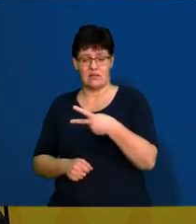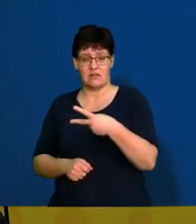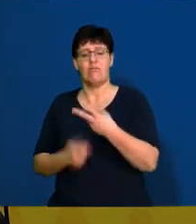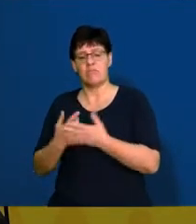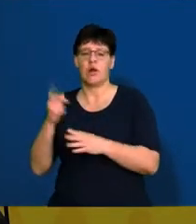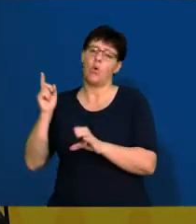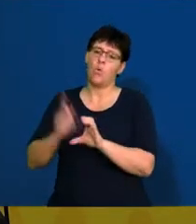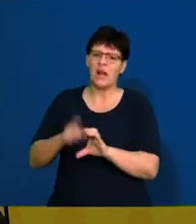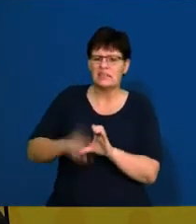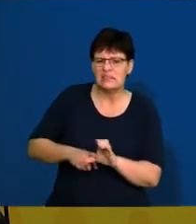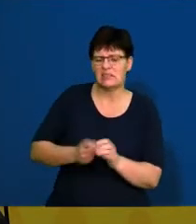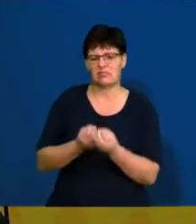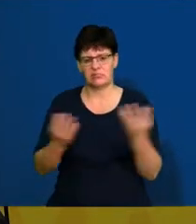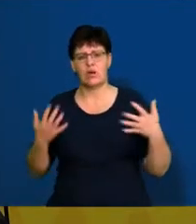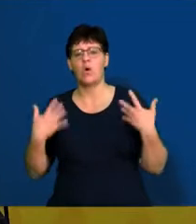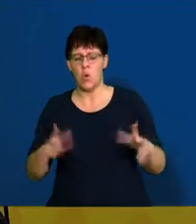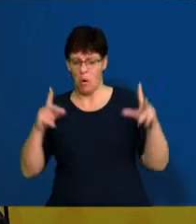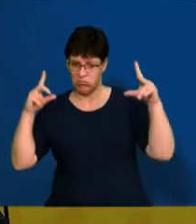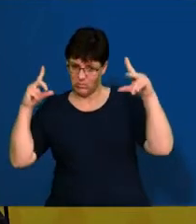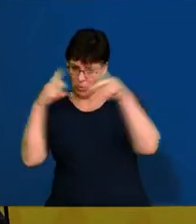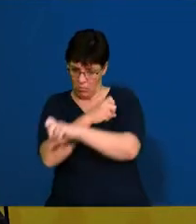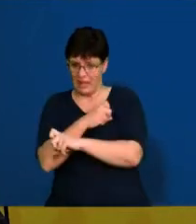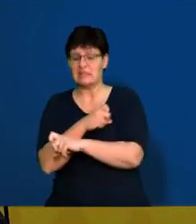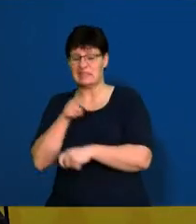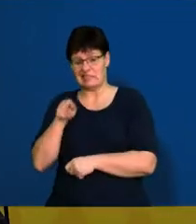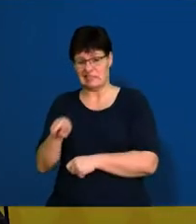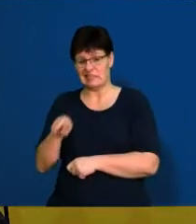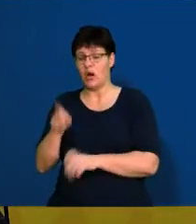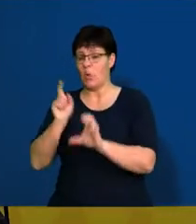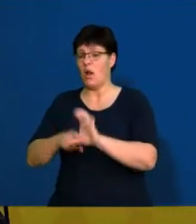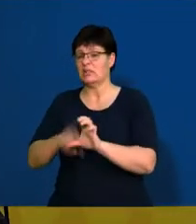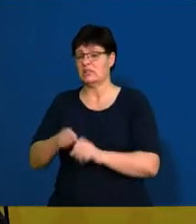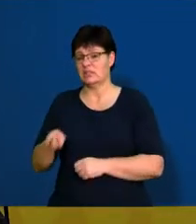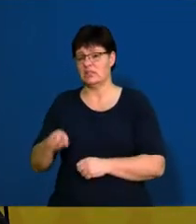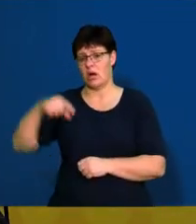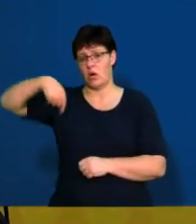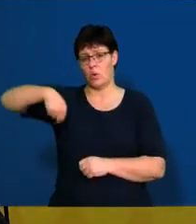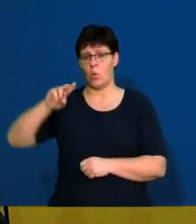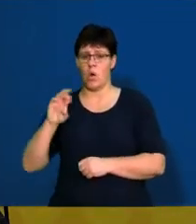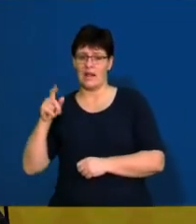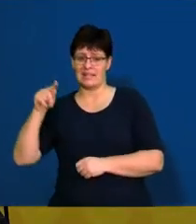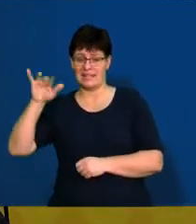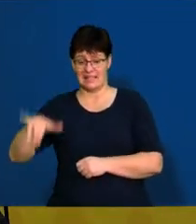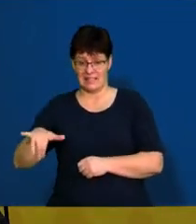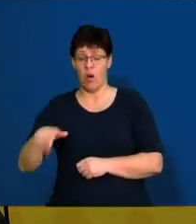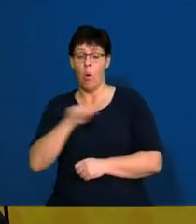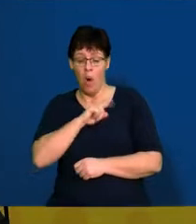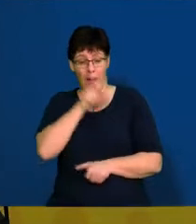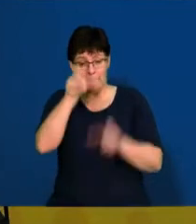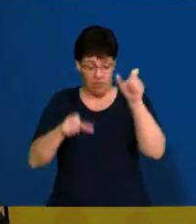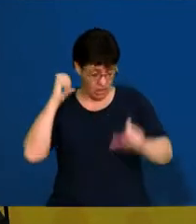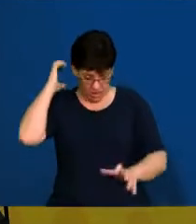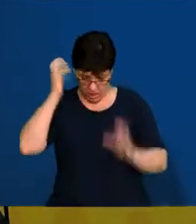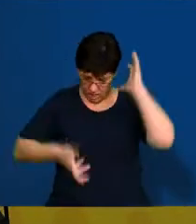quality. All right. Very, very complex section quality. So make sure that you understand it, because a lot of people get confused